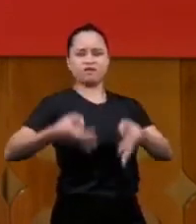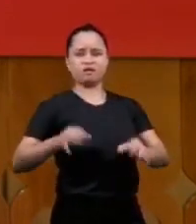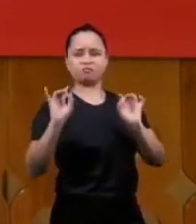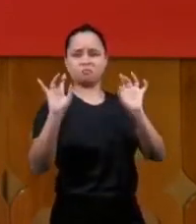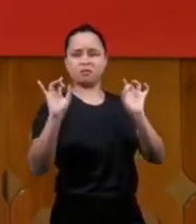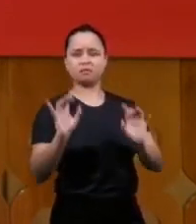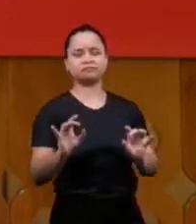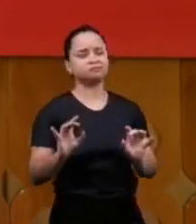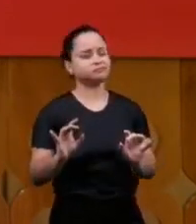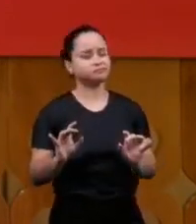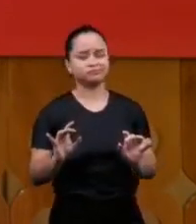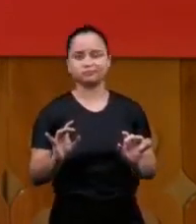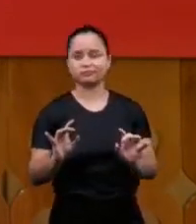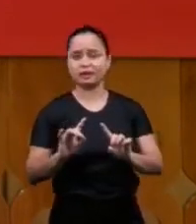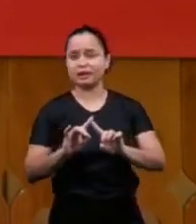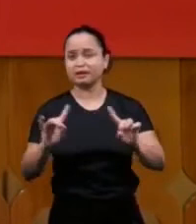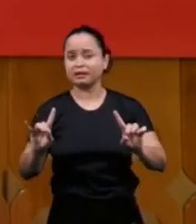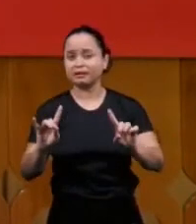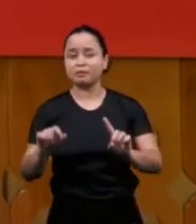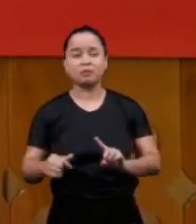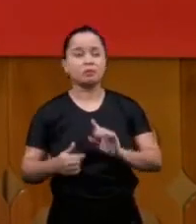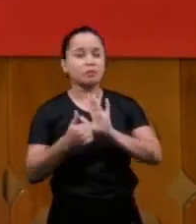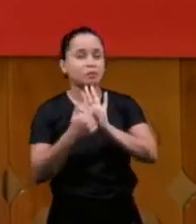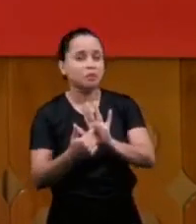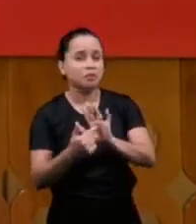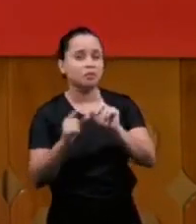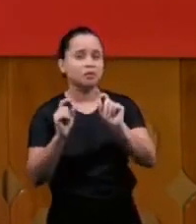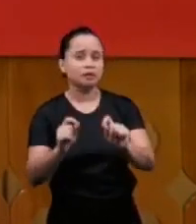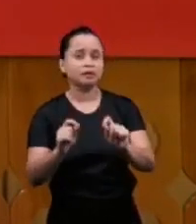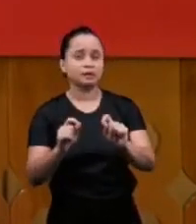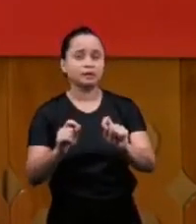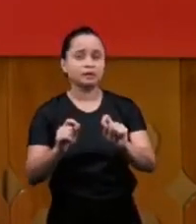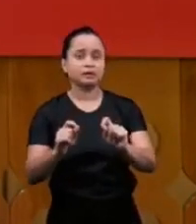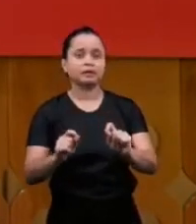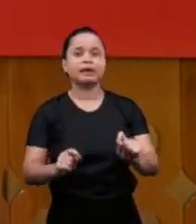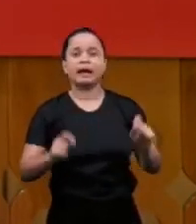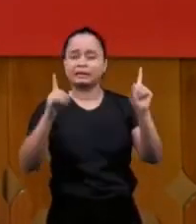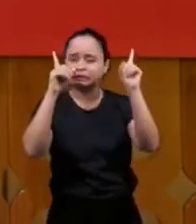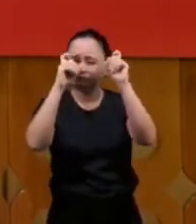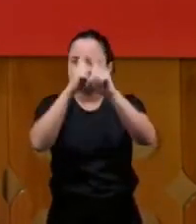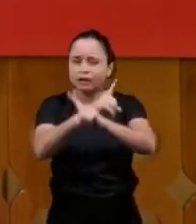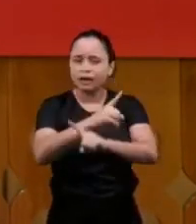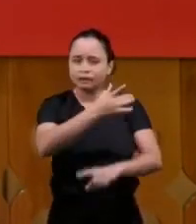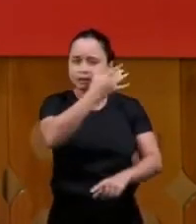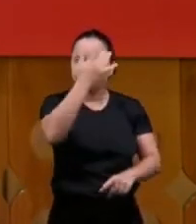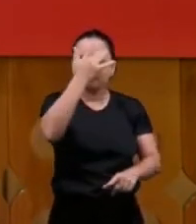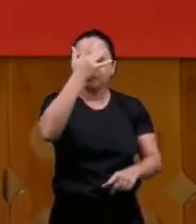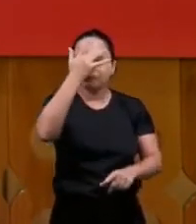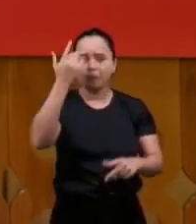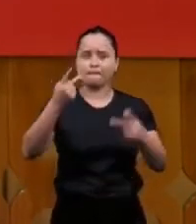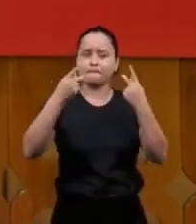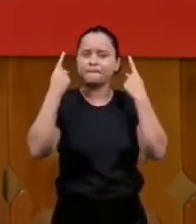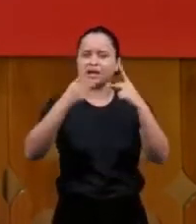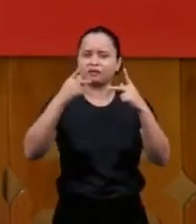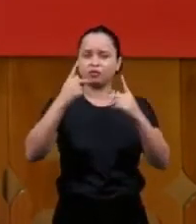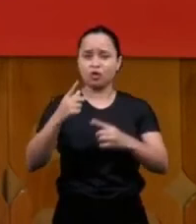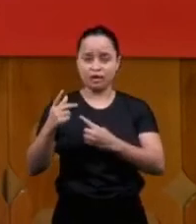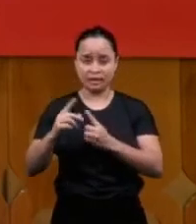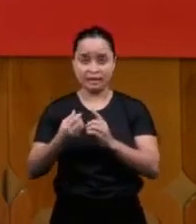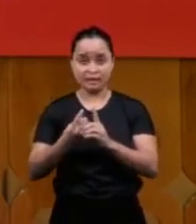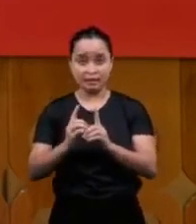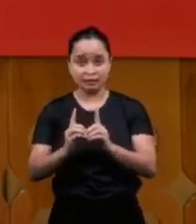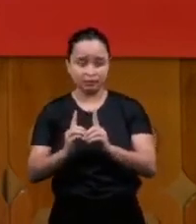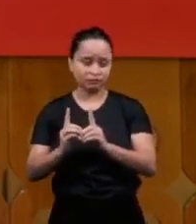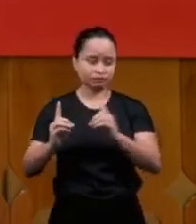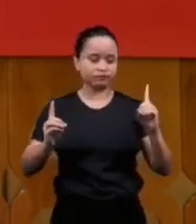the gospel shows this problem of some preachers when they isolated themselves what the Lord